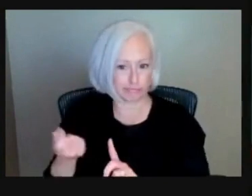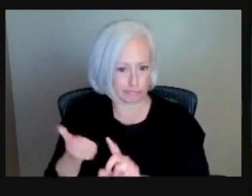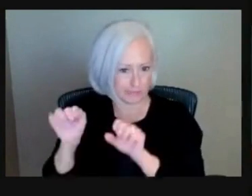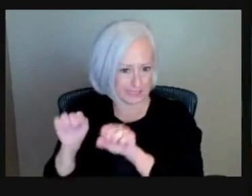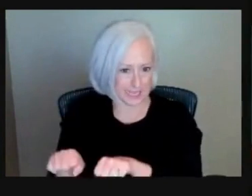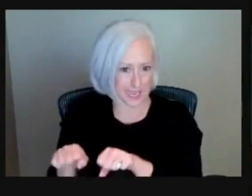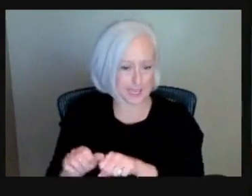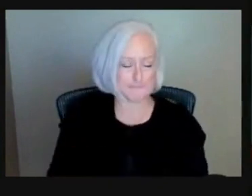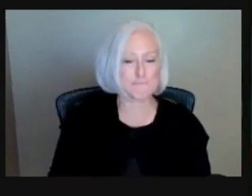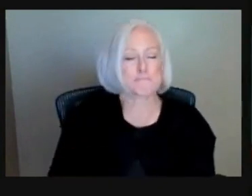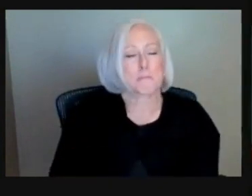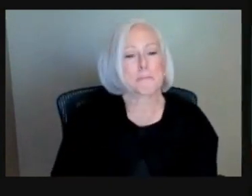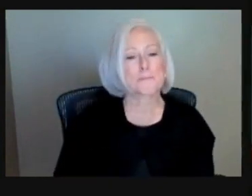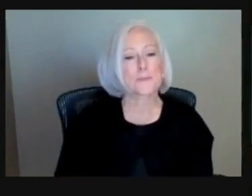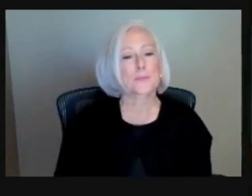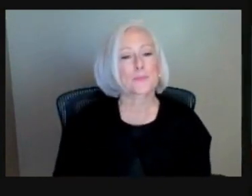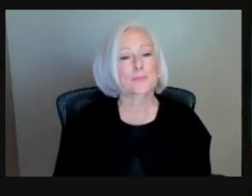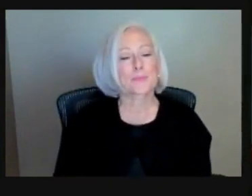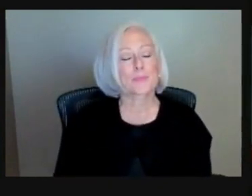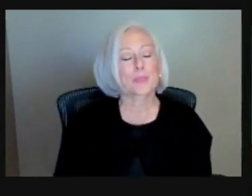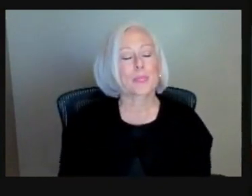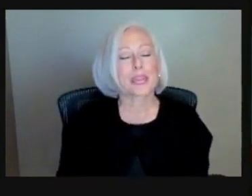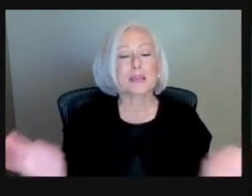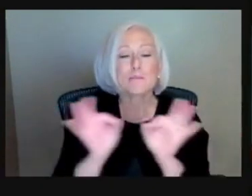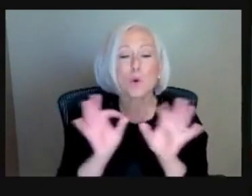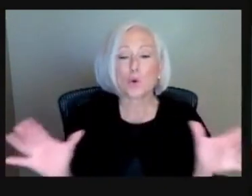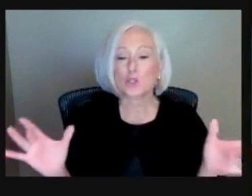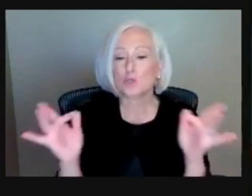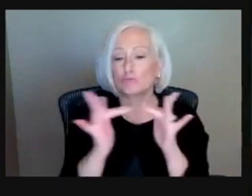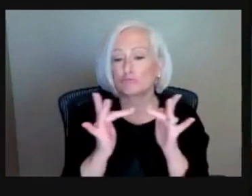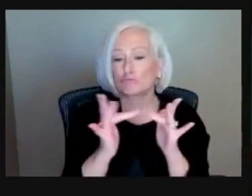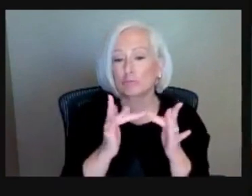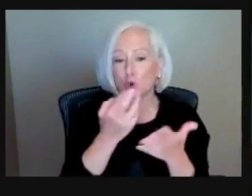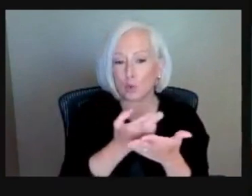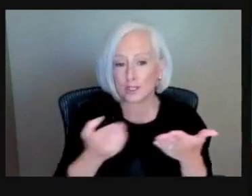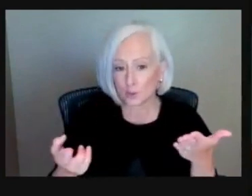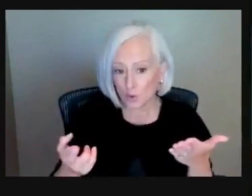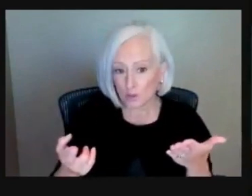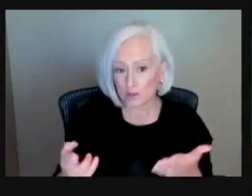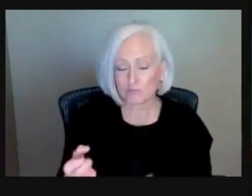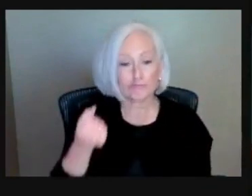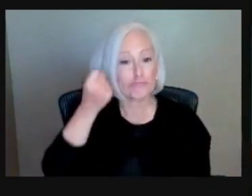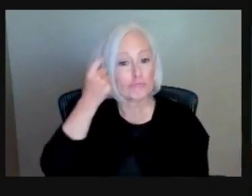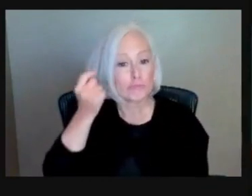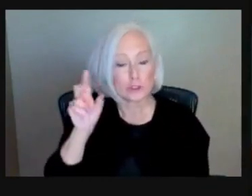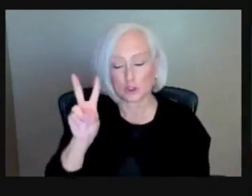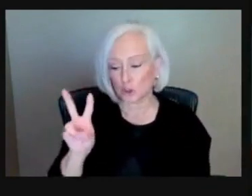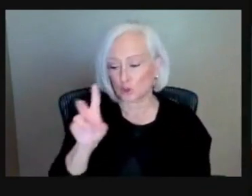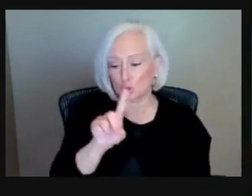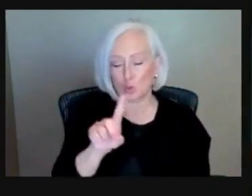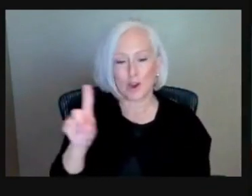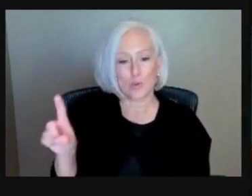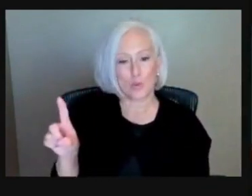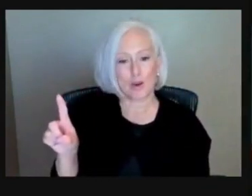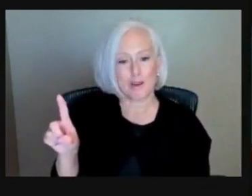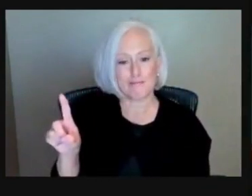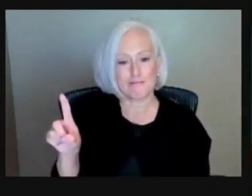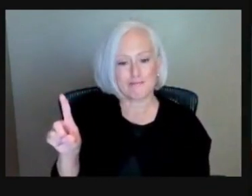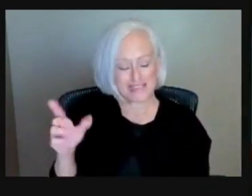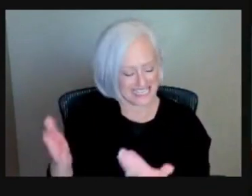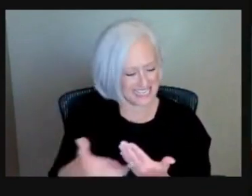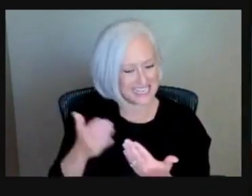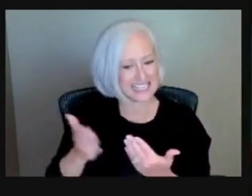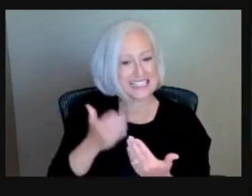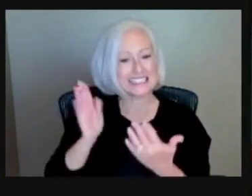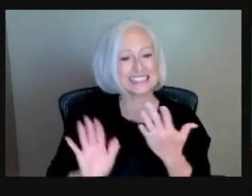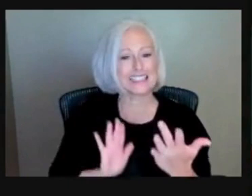We want to get you connected right away with some resources and 2-1-1 is a quick, easy way to do that. You can either call them from